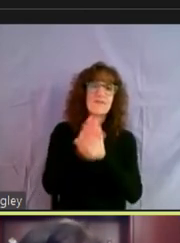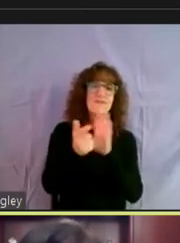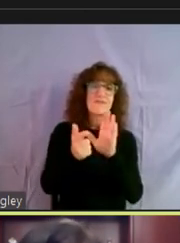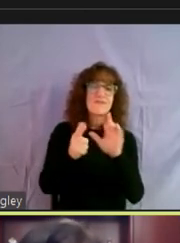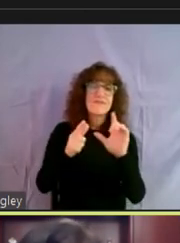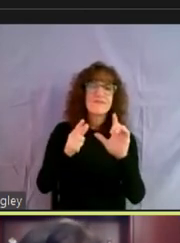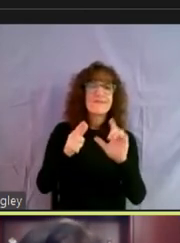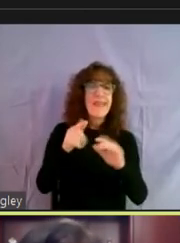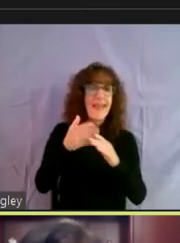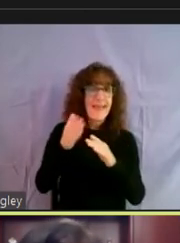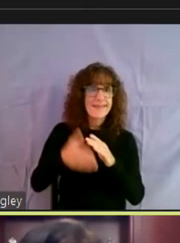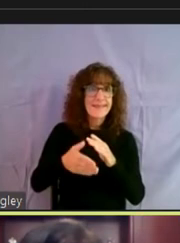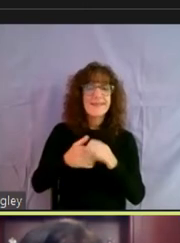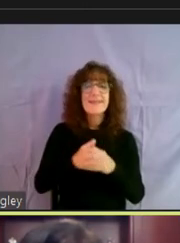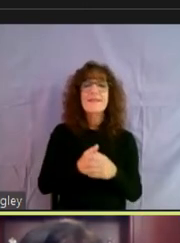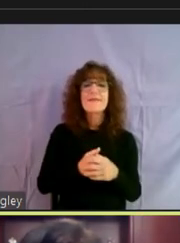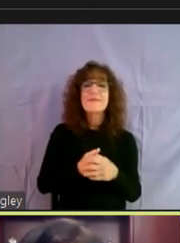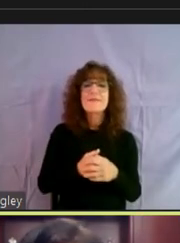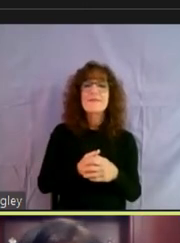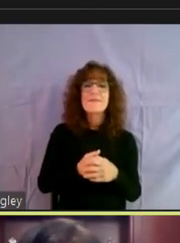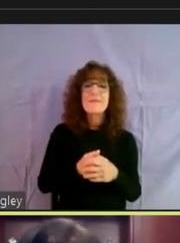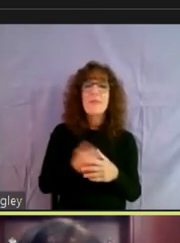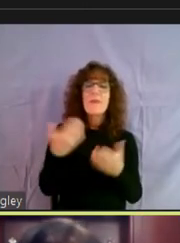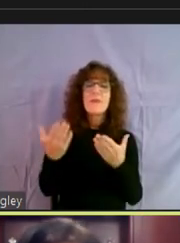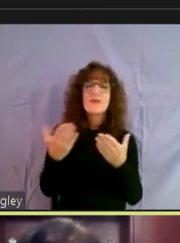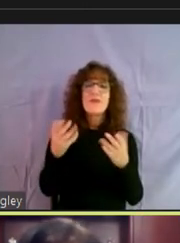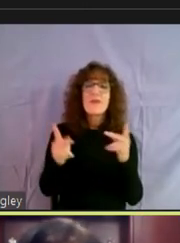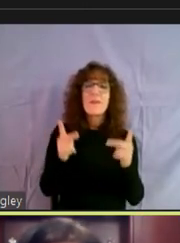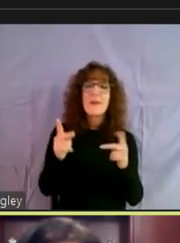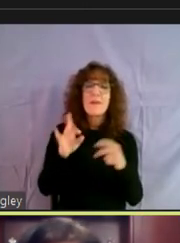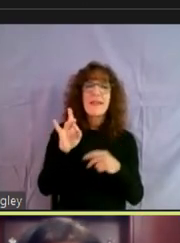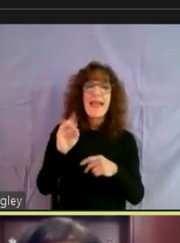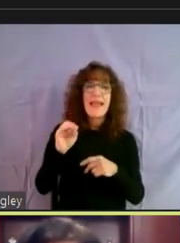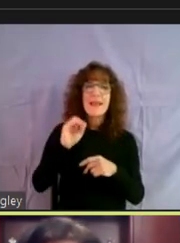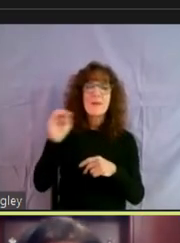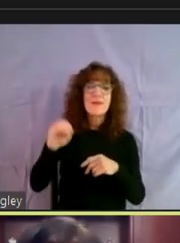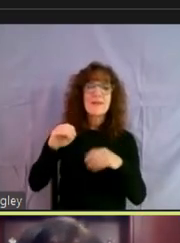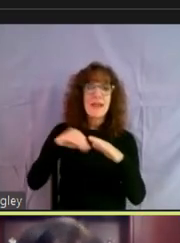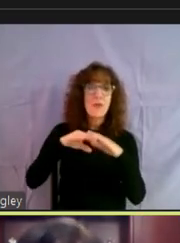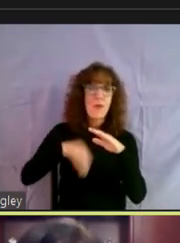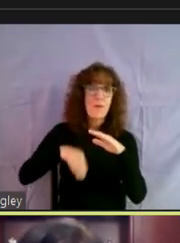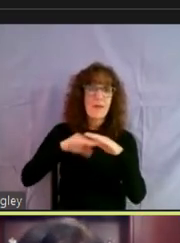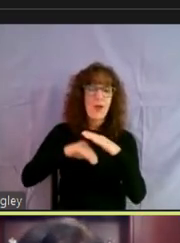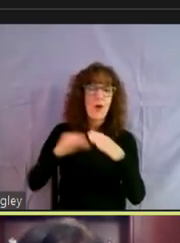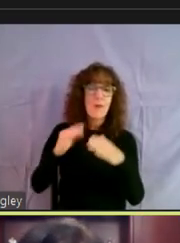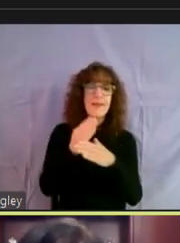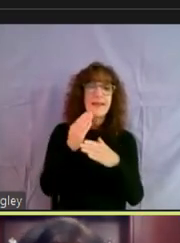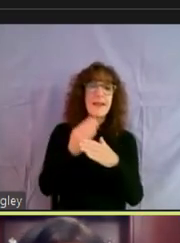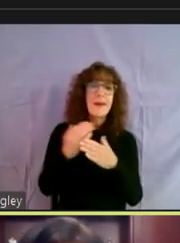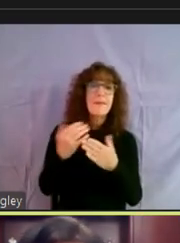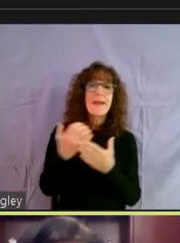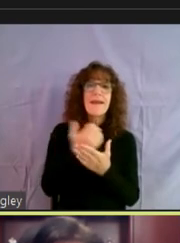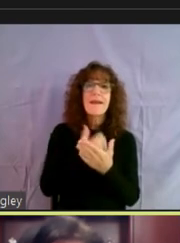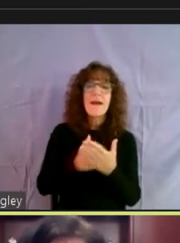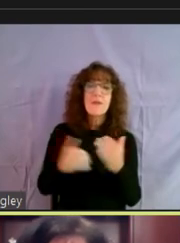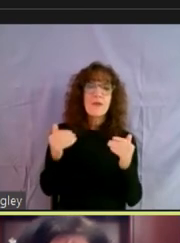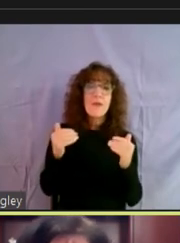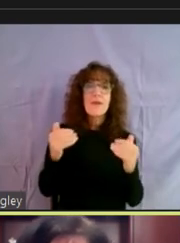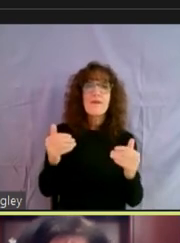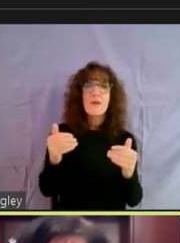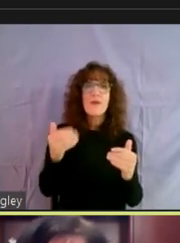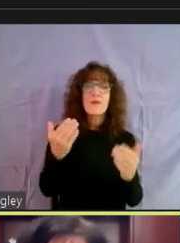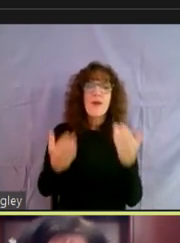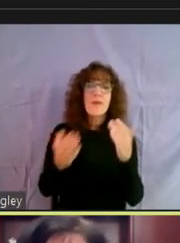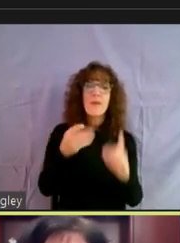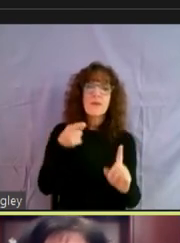Um, we, um, have been, um, serving people at 80% and below the median income. And we're going forward, we're probably going